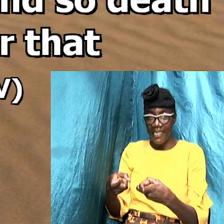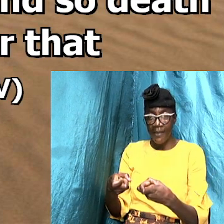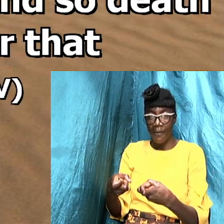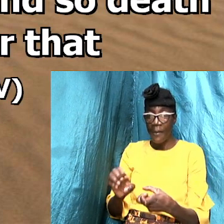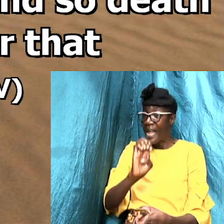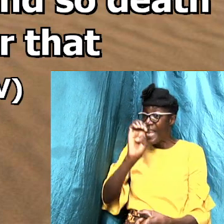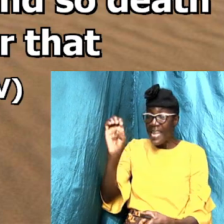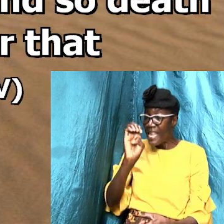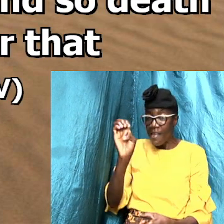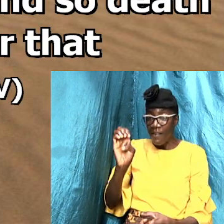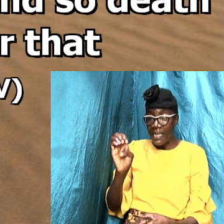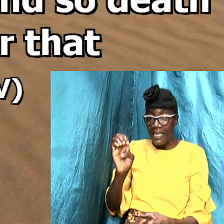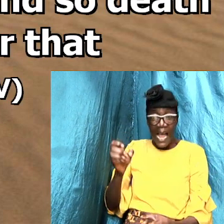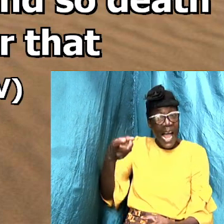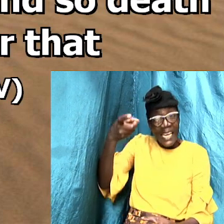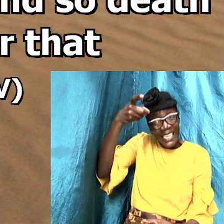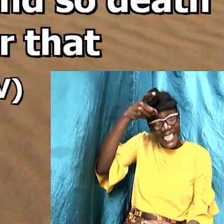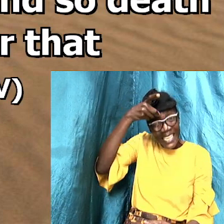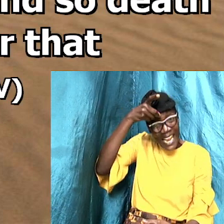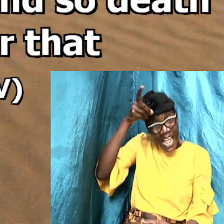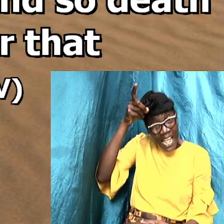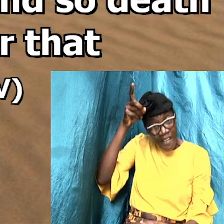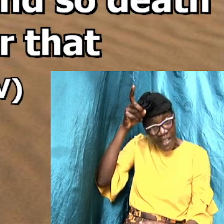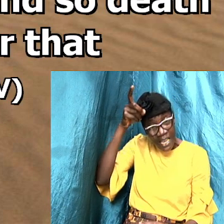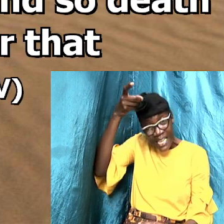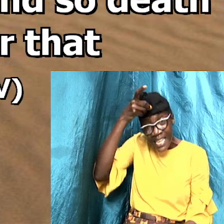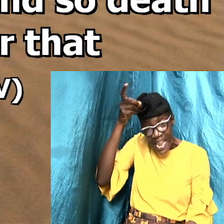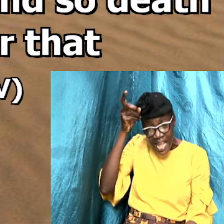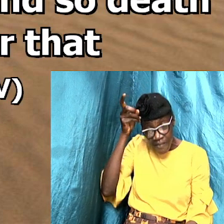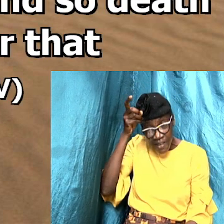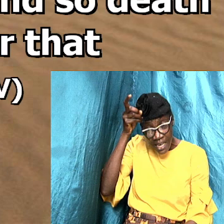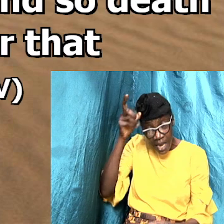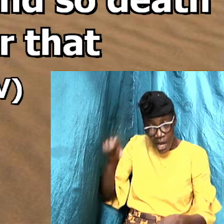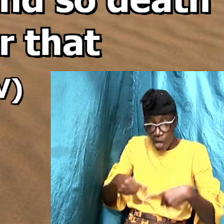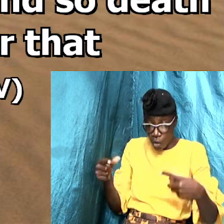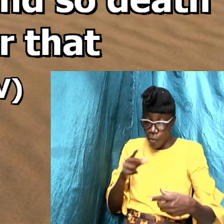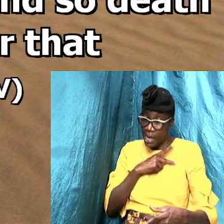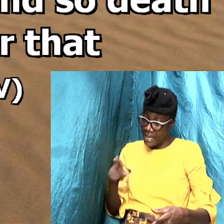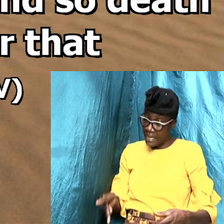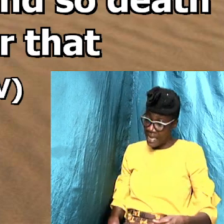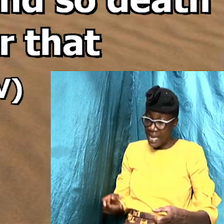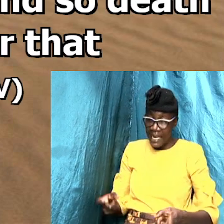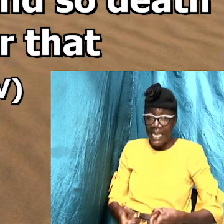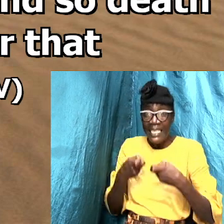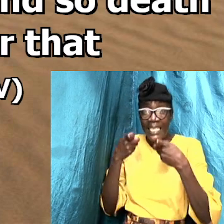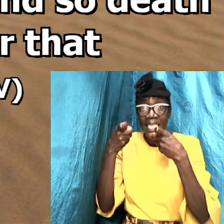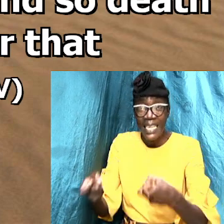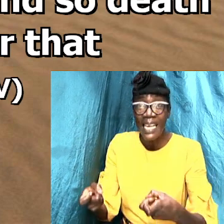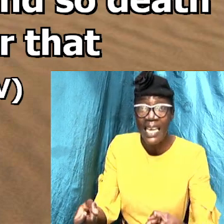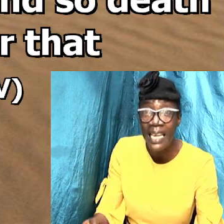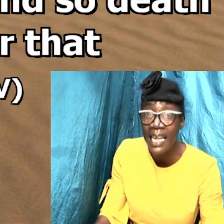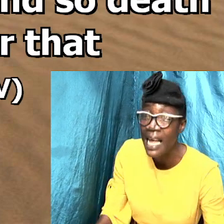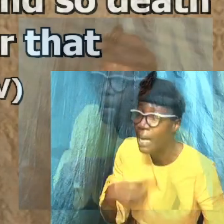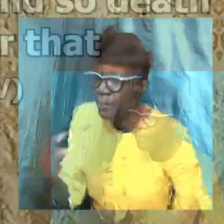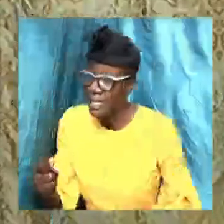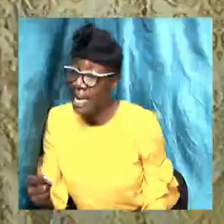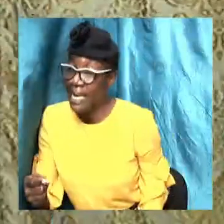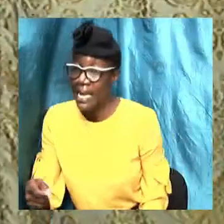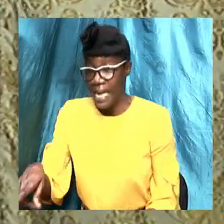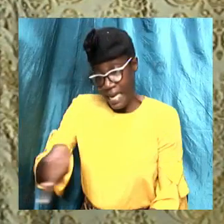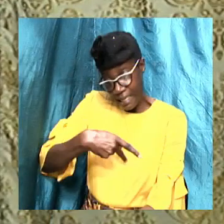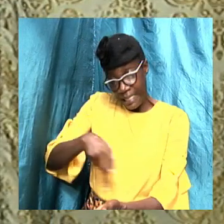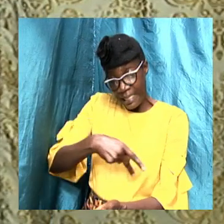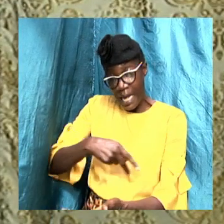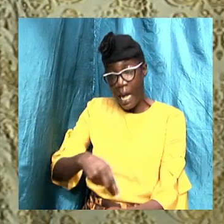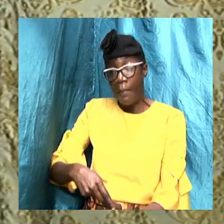Even David, the great king, sinned. And he said in Psalms 51,